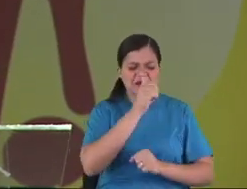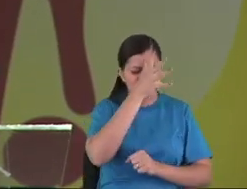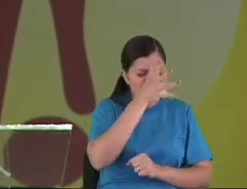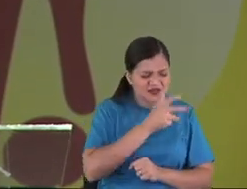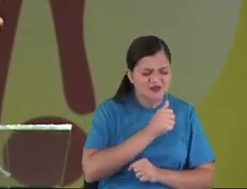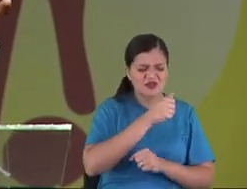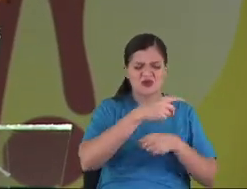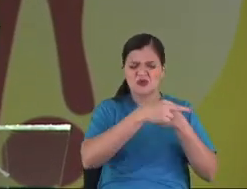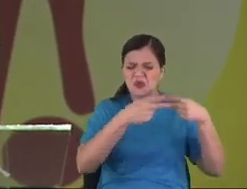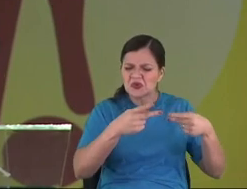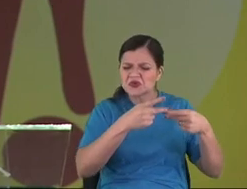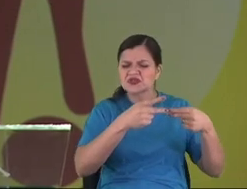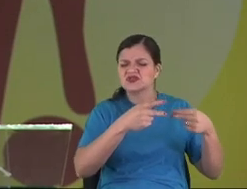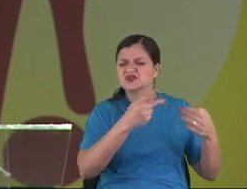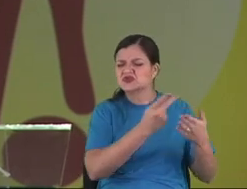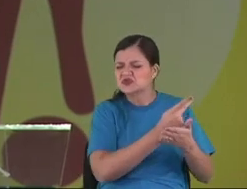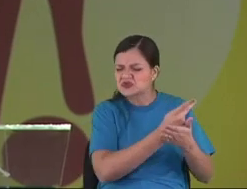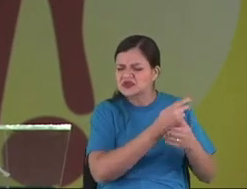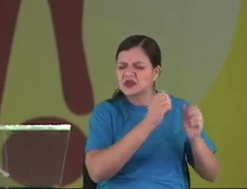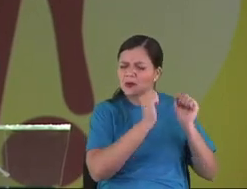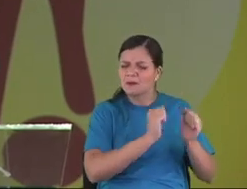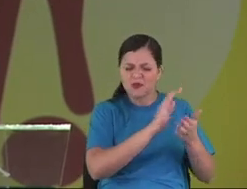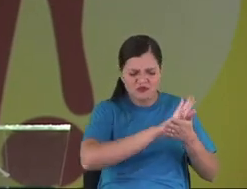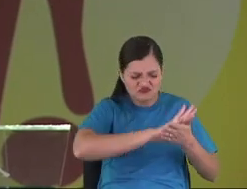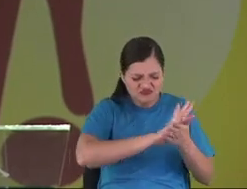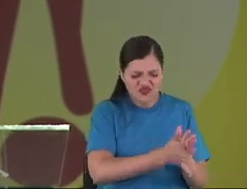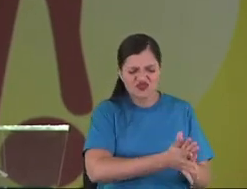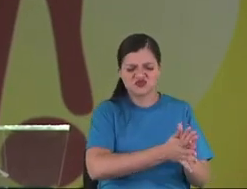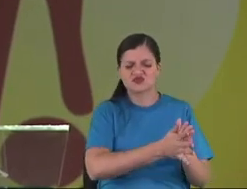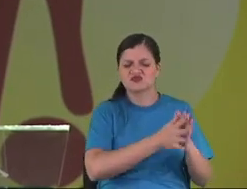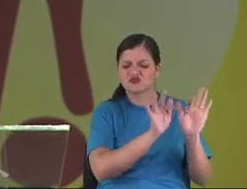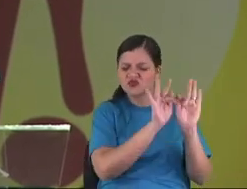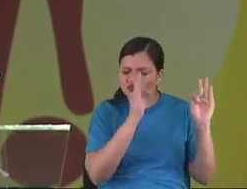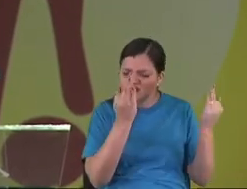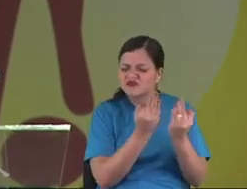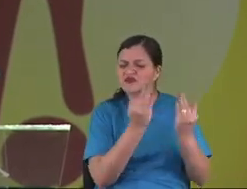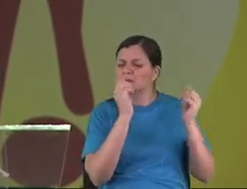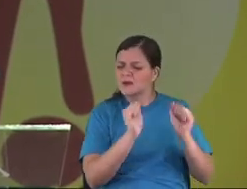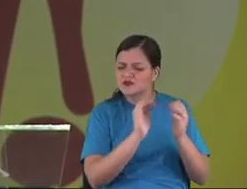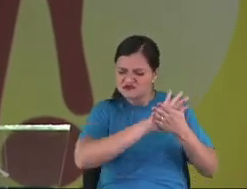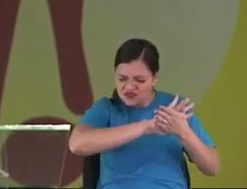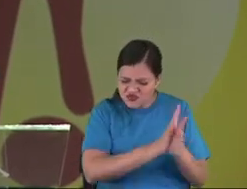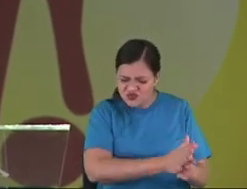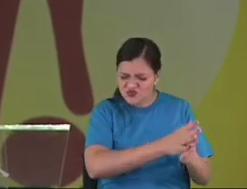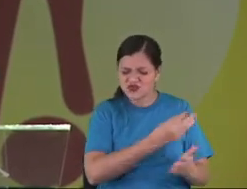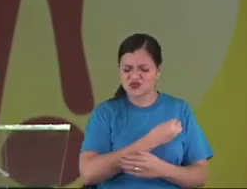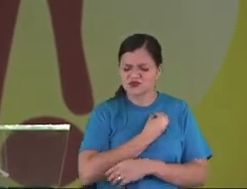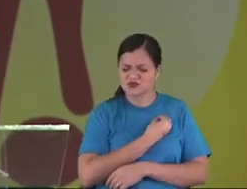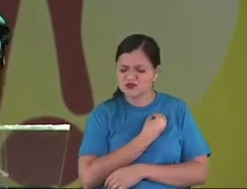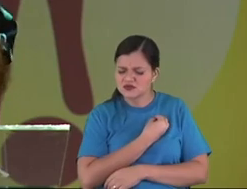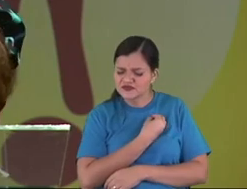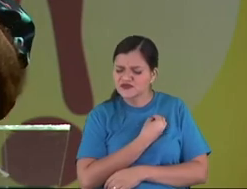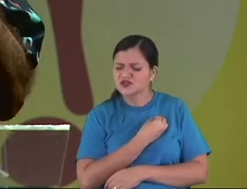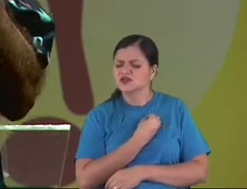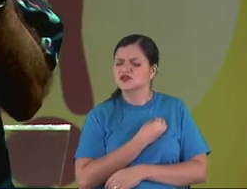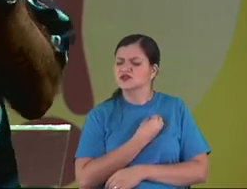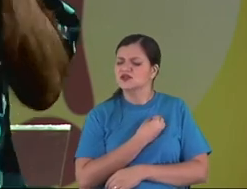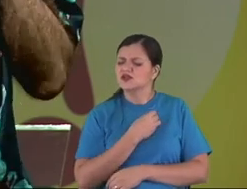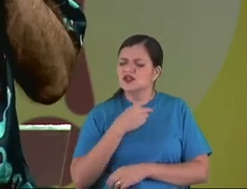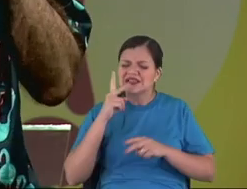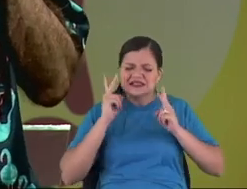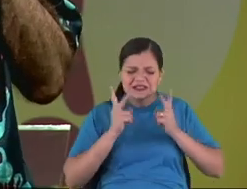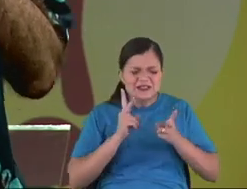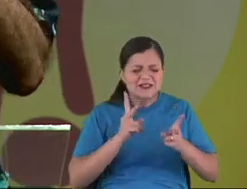against the other's activity to destroy their family, to destroy this family. They